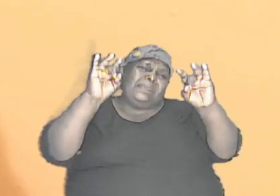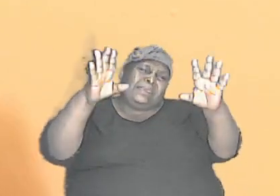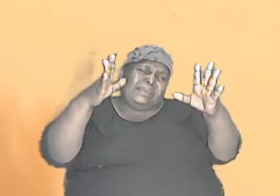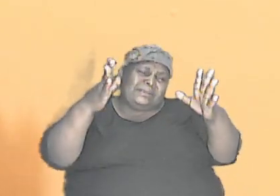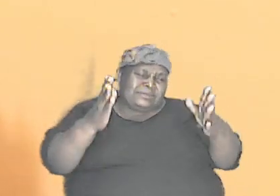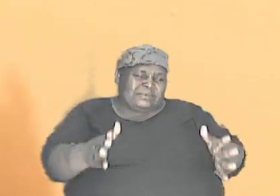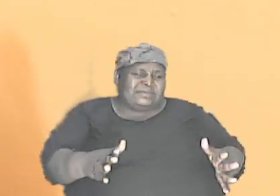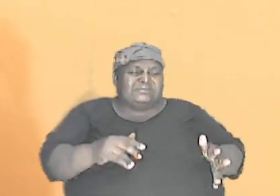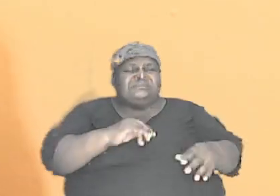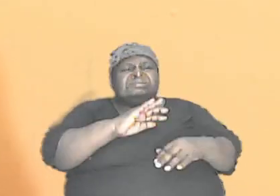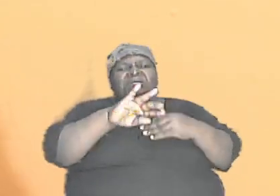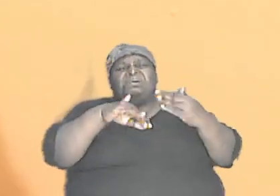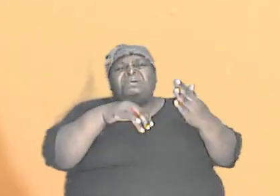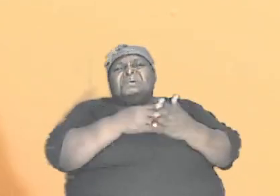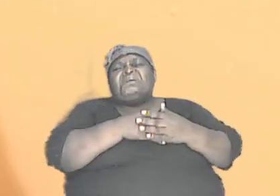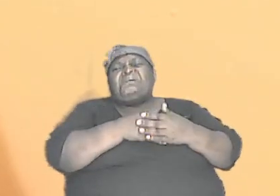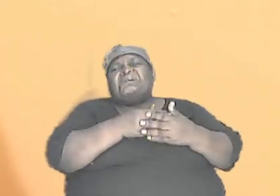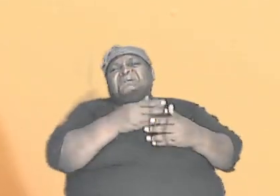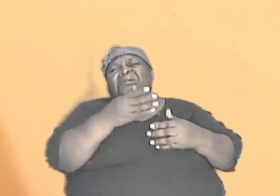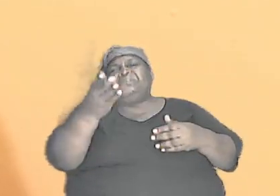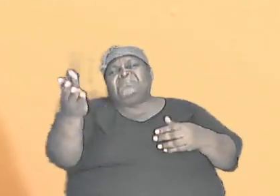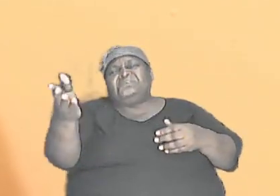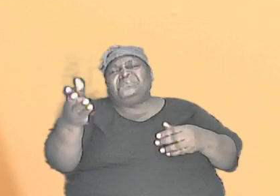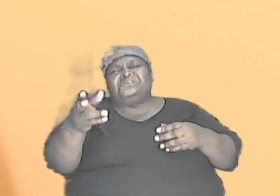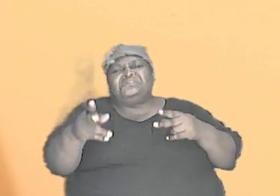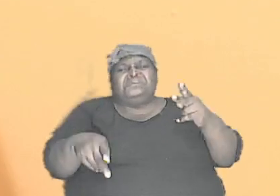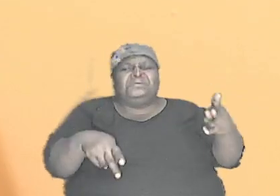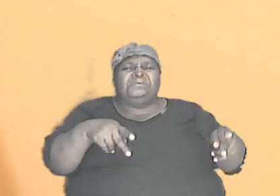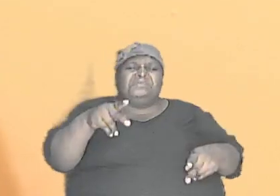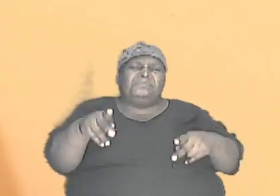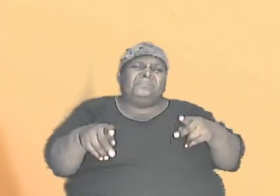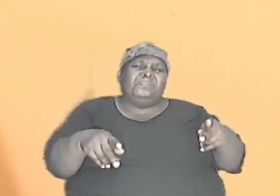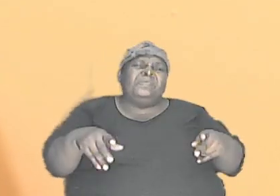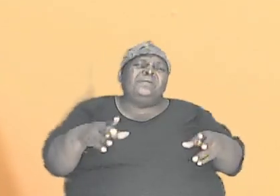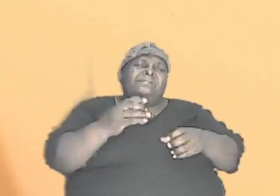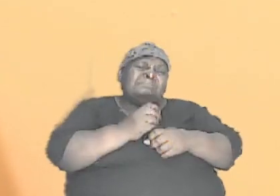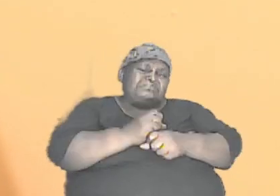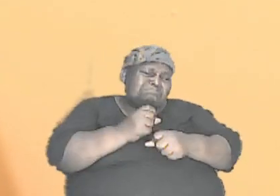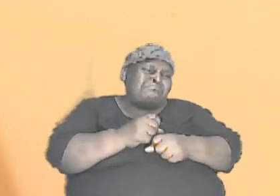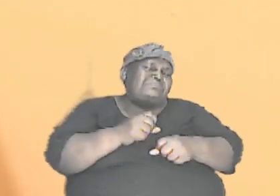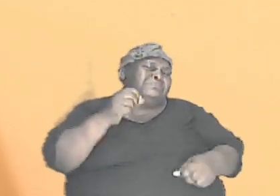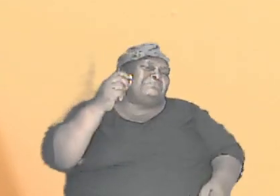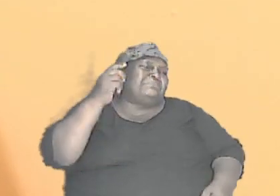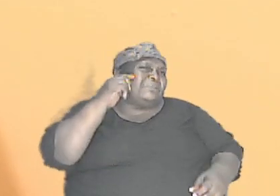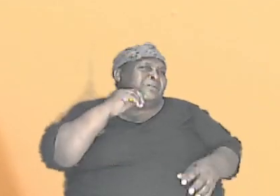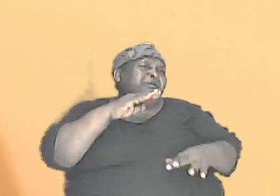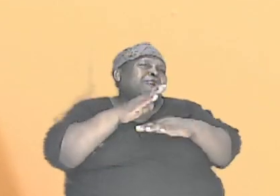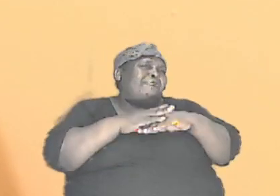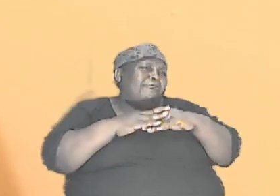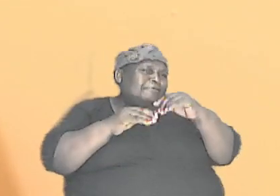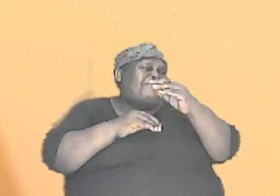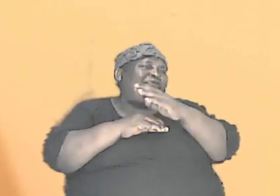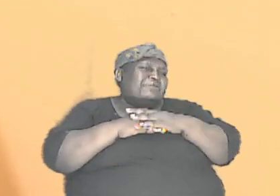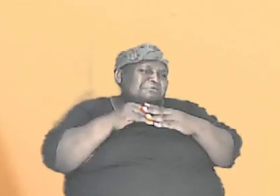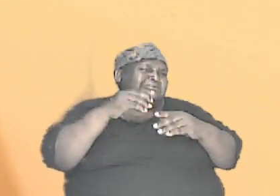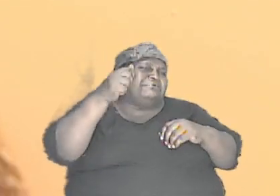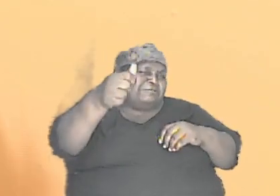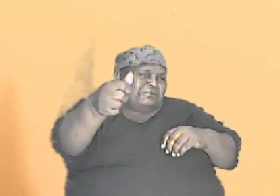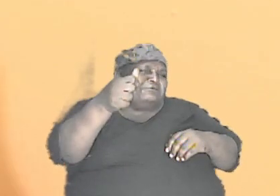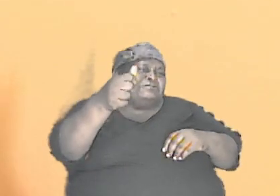and all, if you are constantly bombarded, take heed. You are not alone. But always